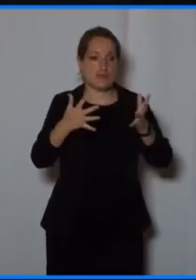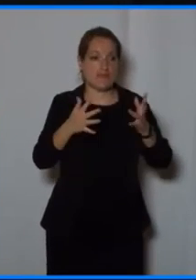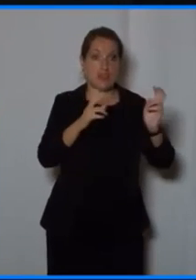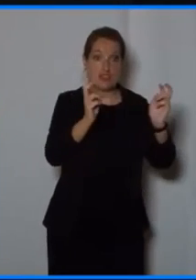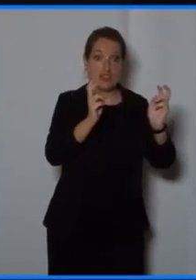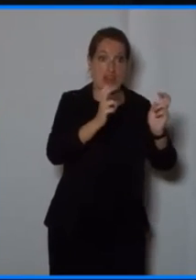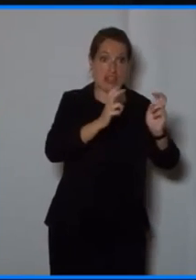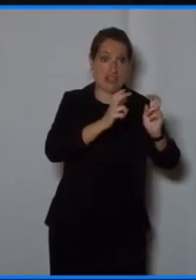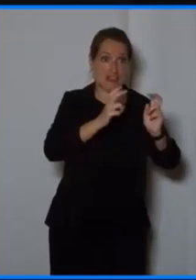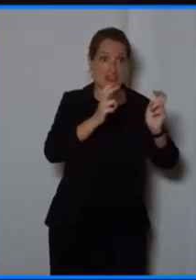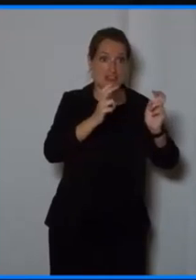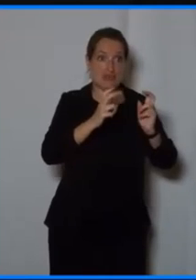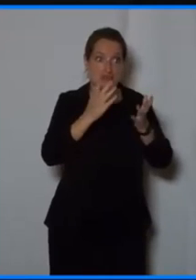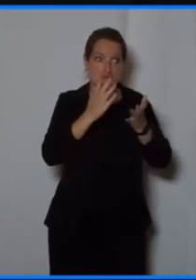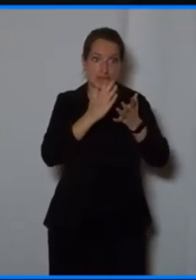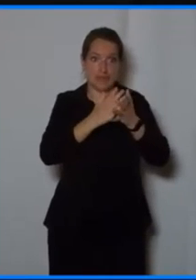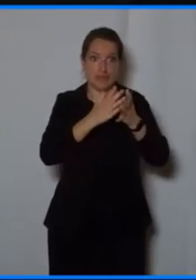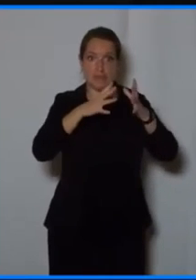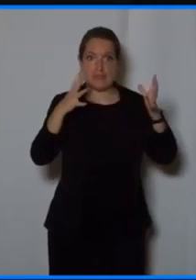huge.